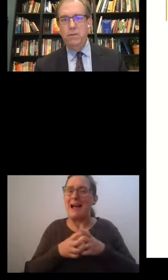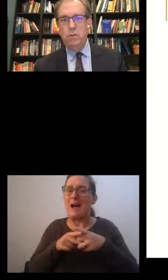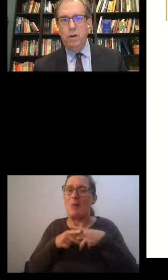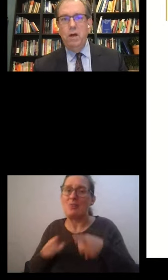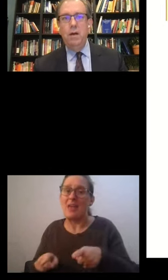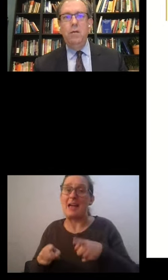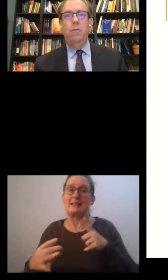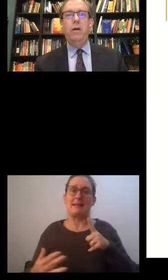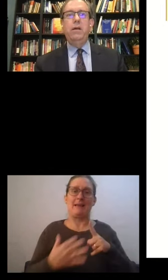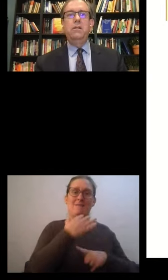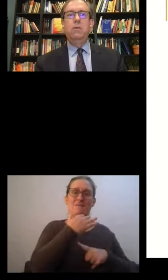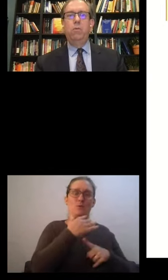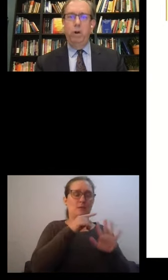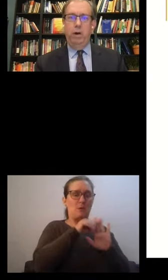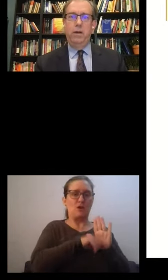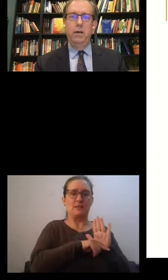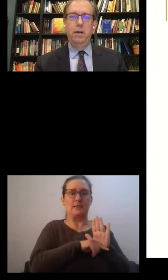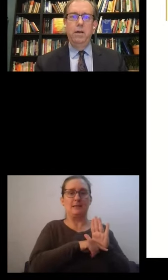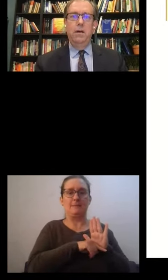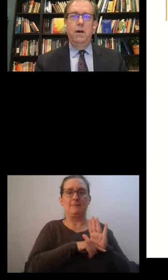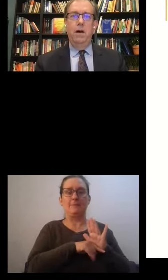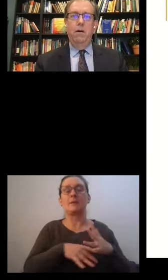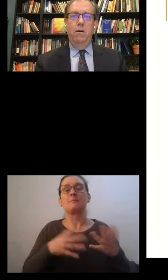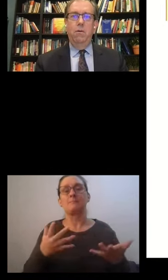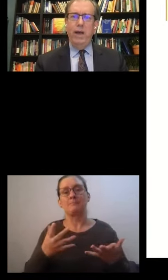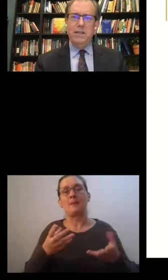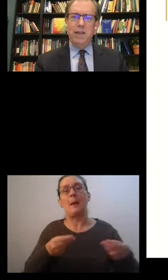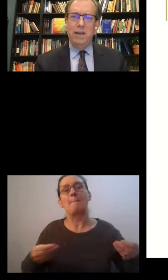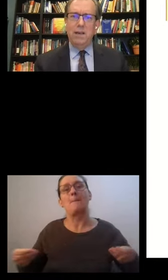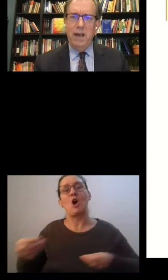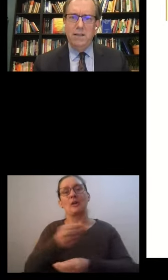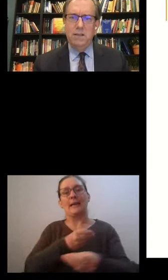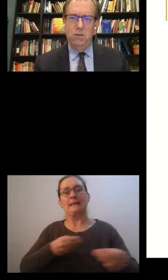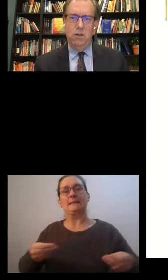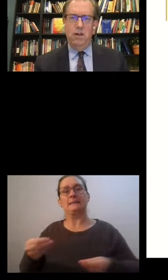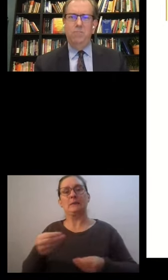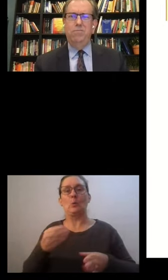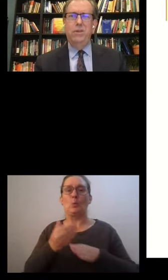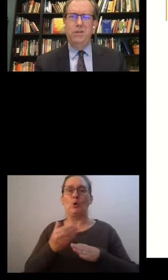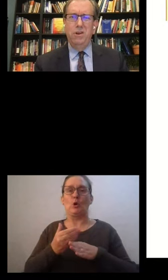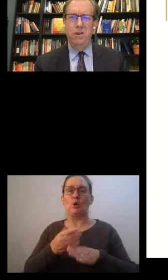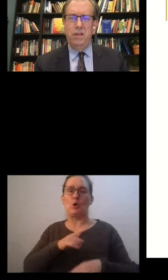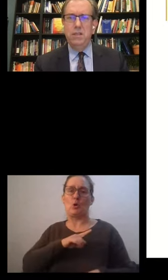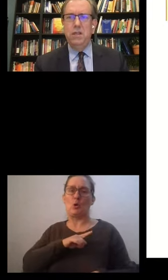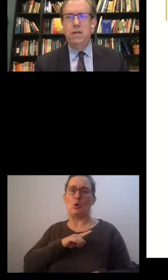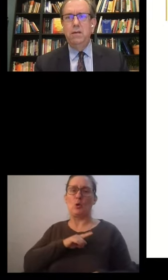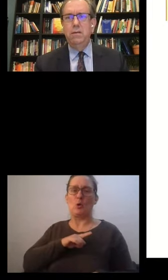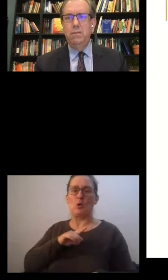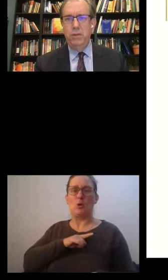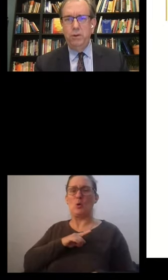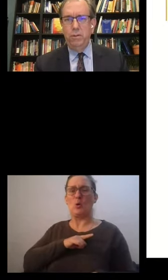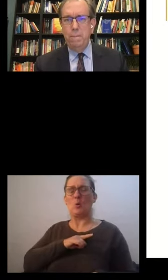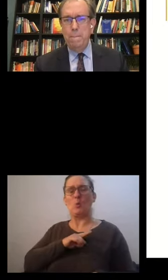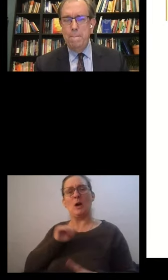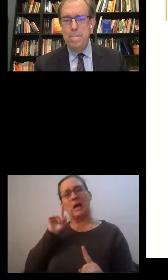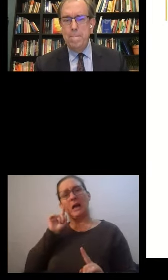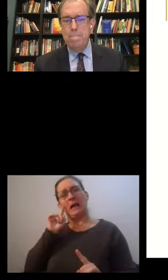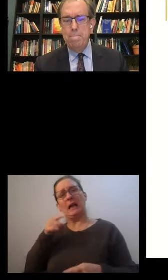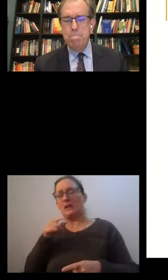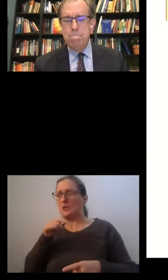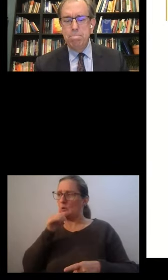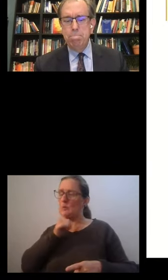finally, my favorite one, markets work. Why second guess using a paternalistic measure?